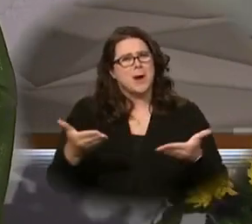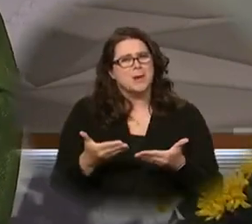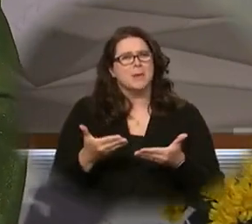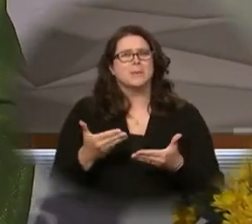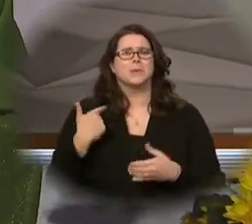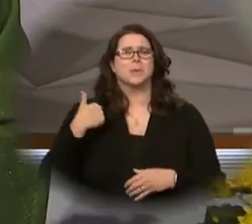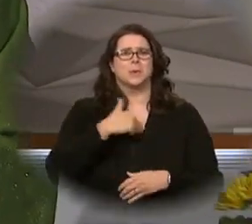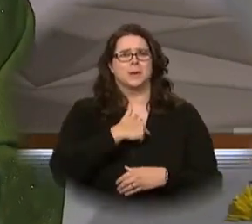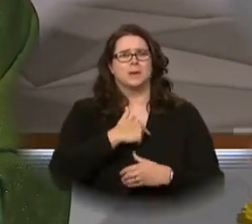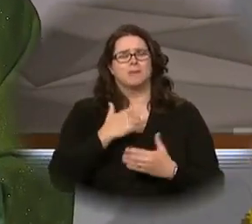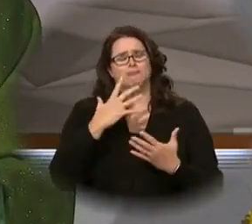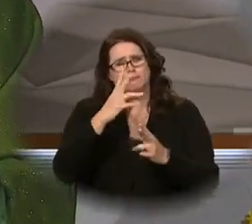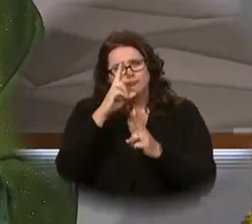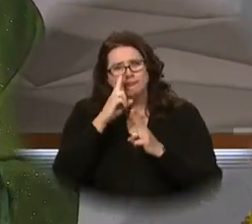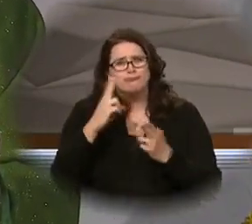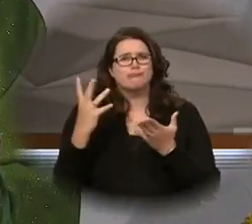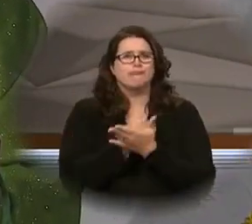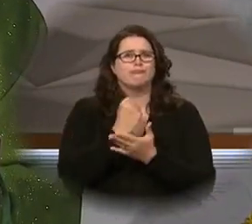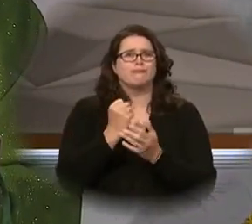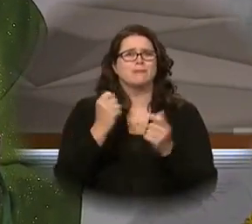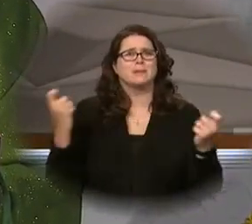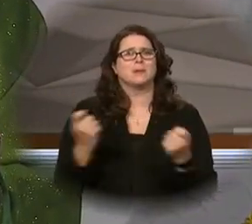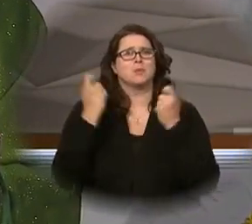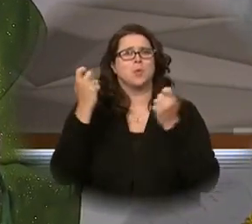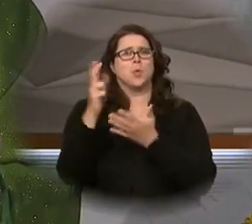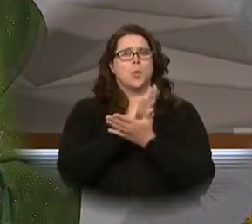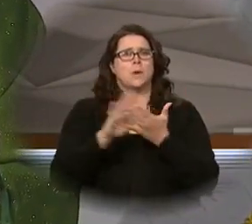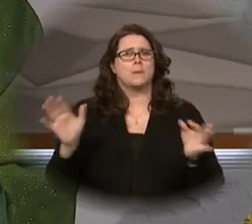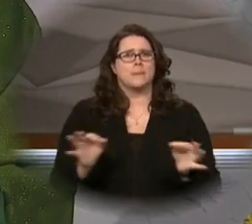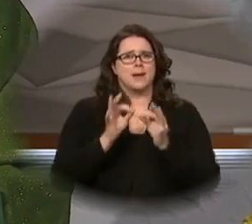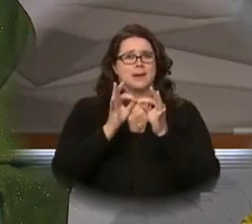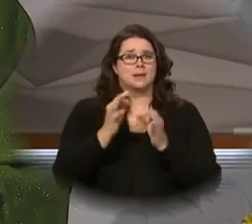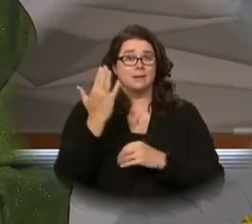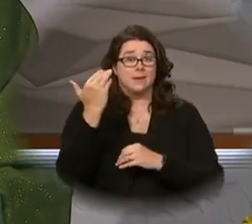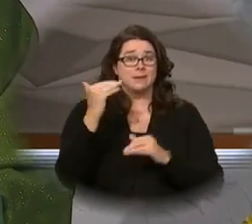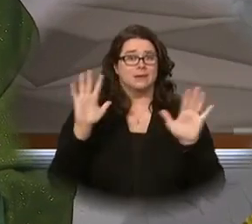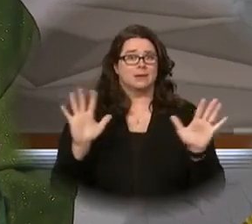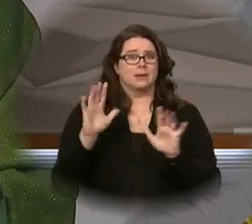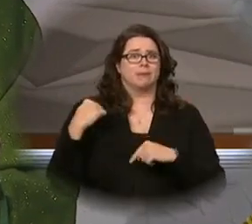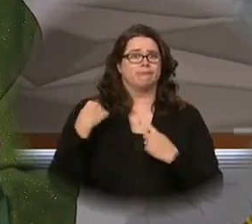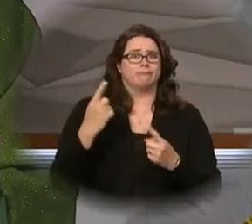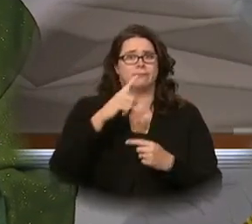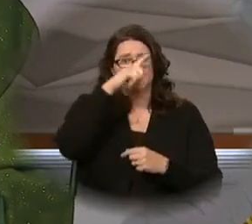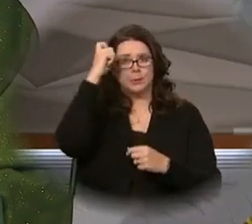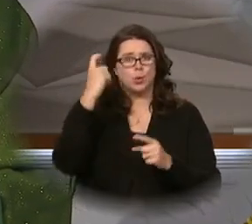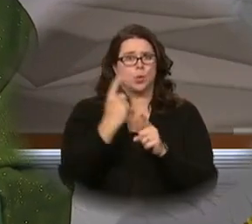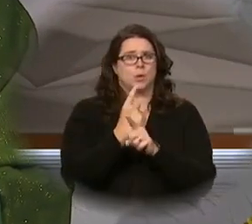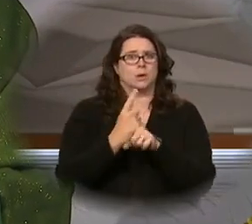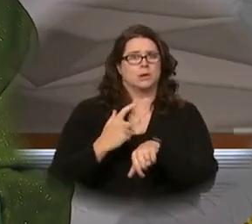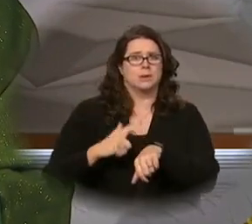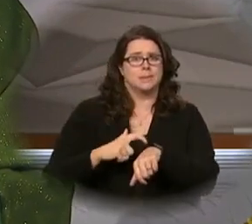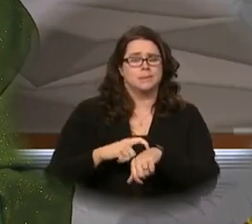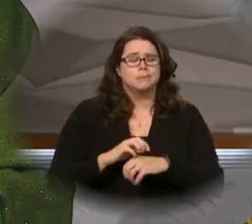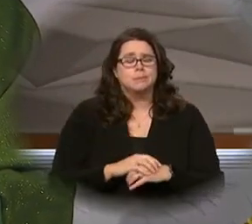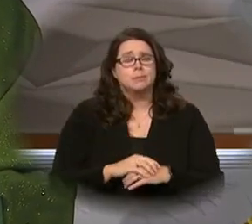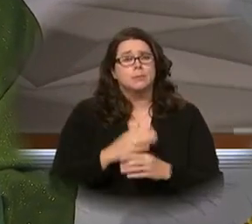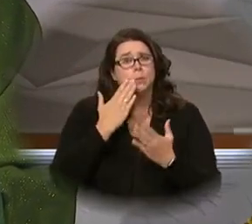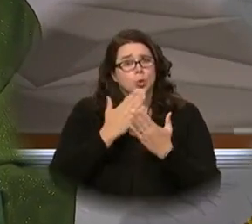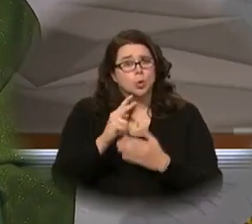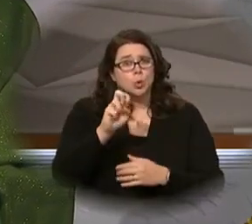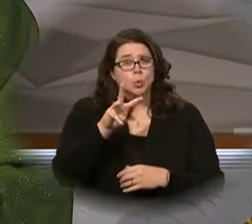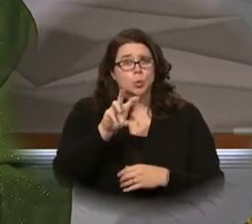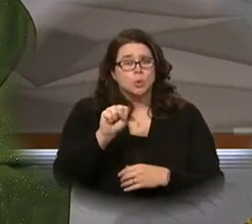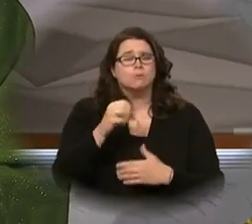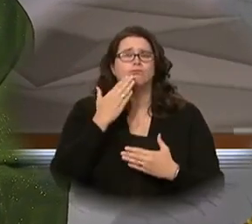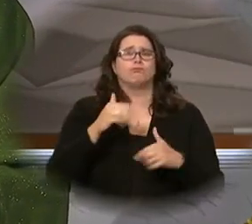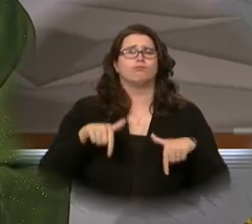as we have the privilege of celebrating this Holy Eucharist on this 15th Sunday of summer ordinary time through the goodness of